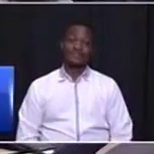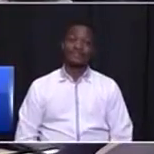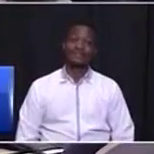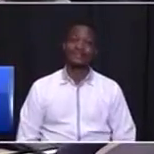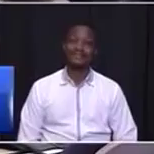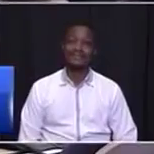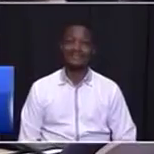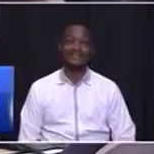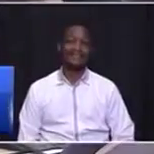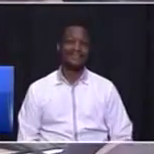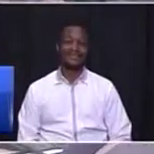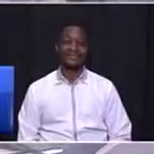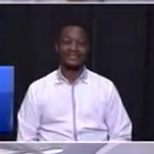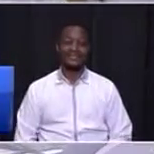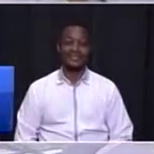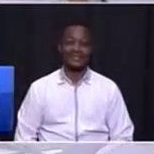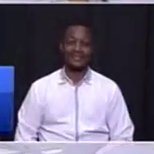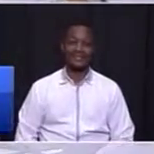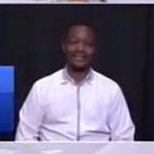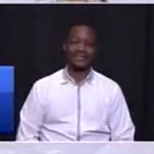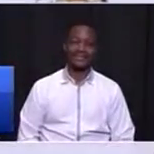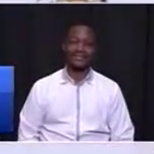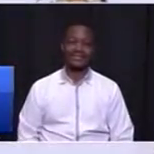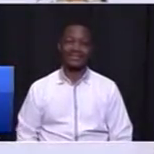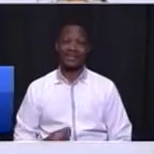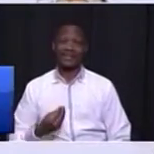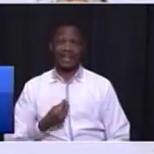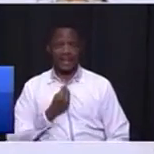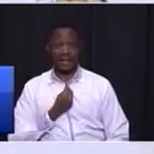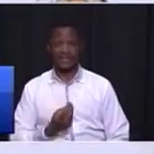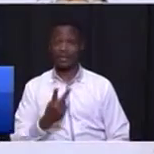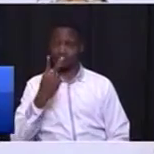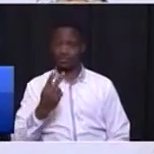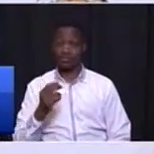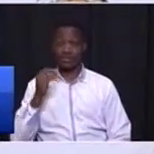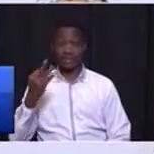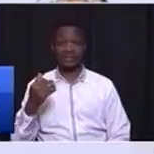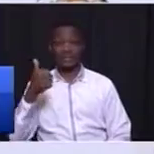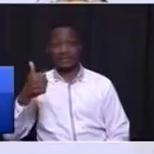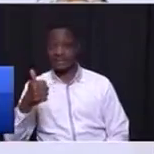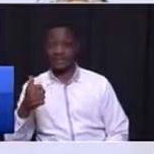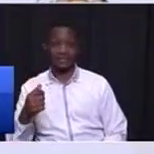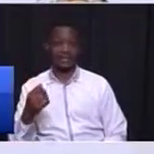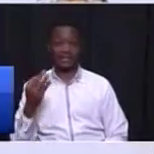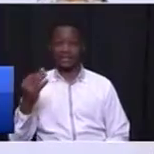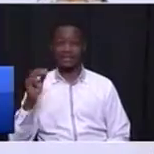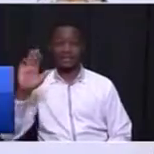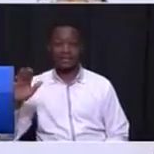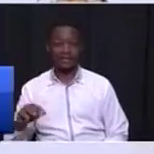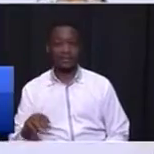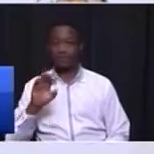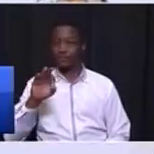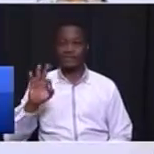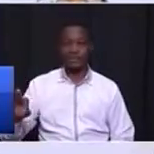the youngest the youngest are two they are 36 years of age and the next one is 39 years the others is